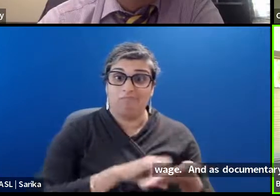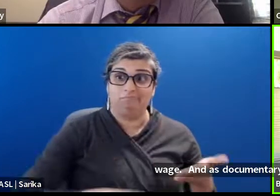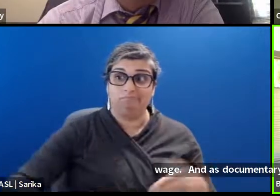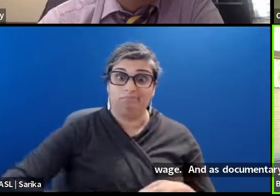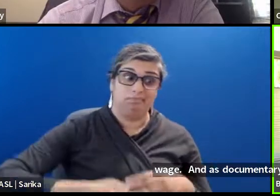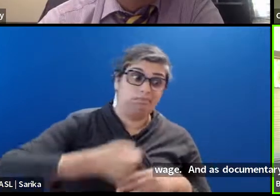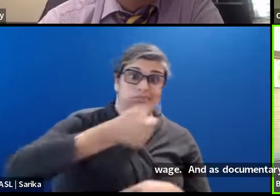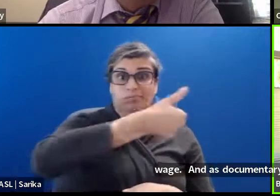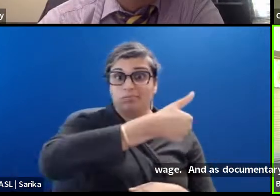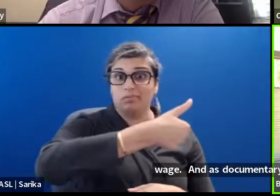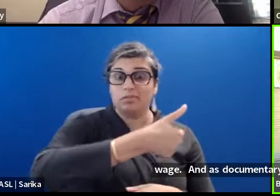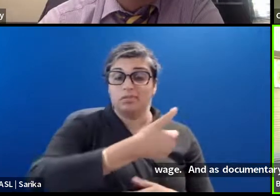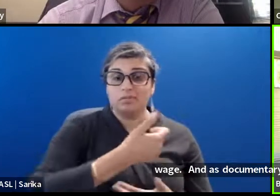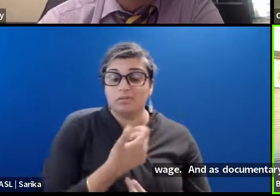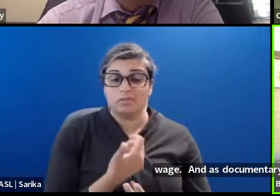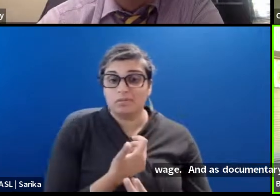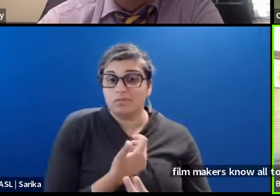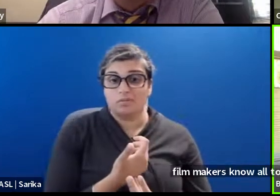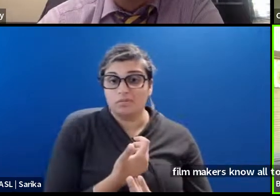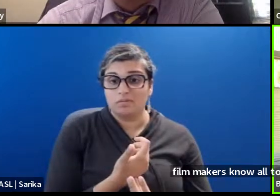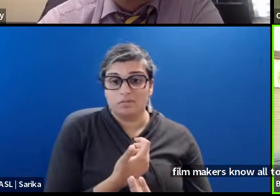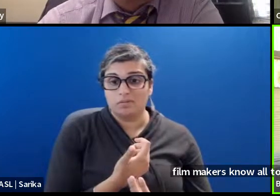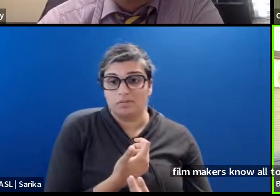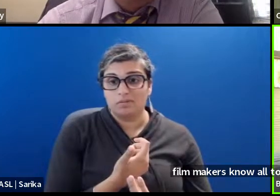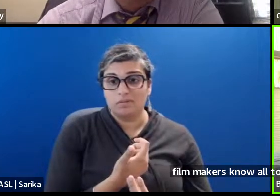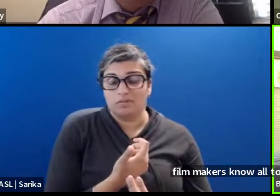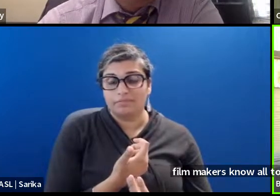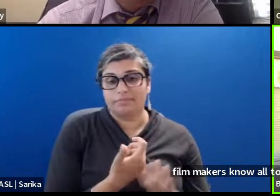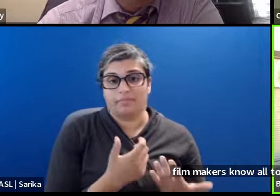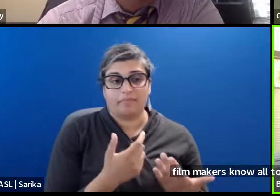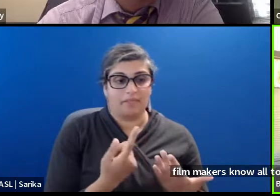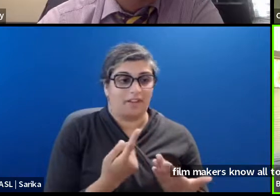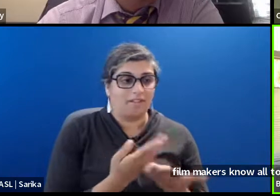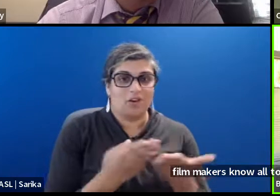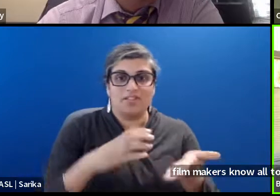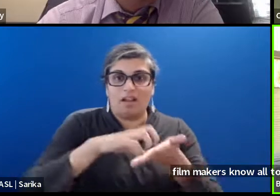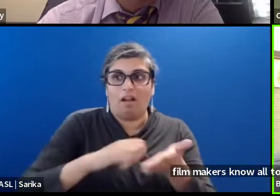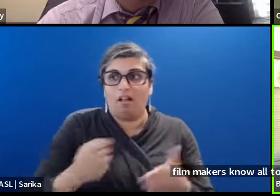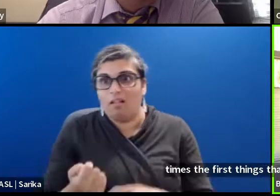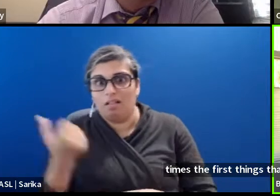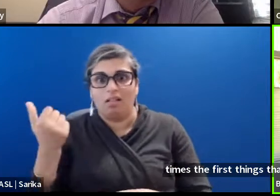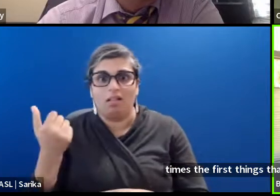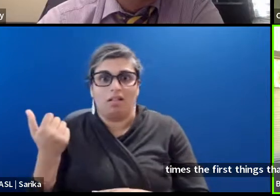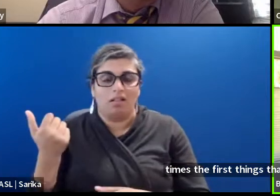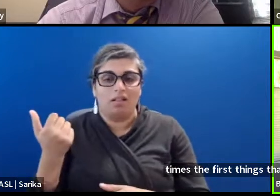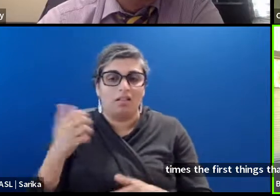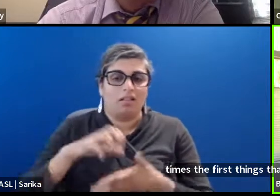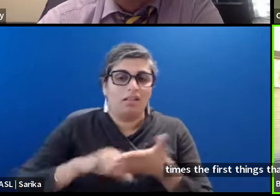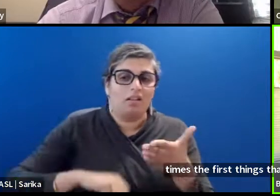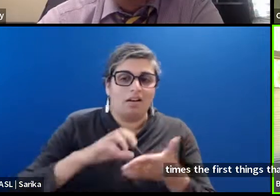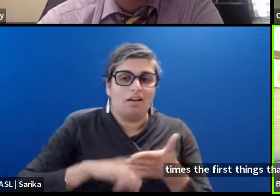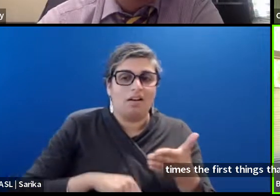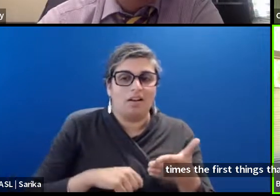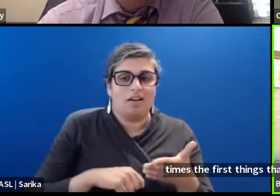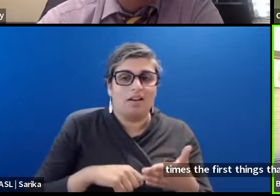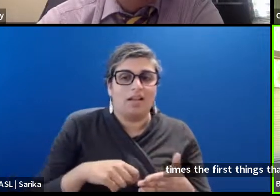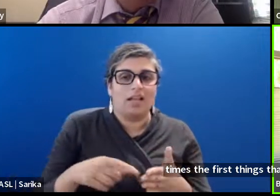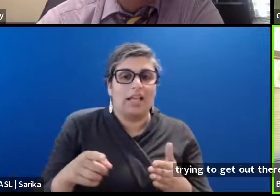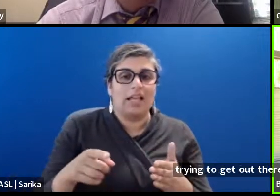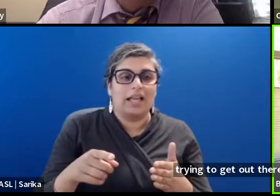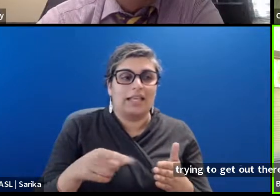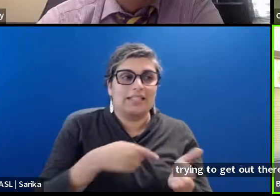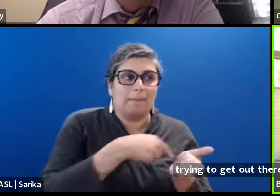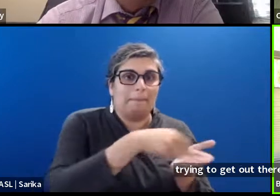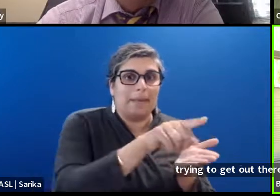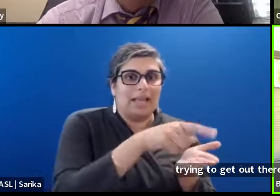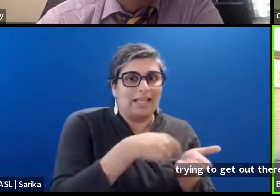to, um, you know, get out there and shoot and get something into the edit room is, is paying human beings